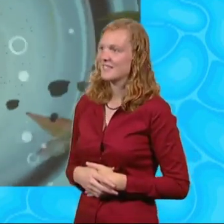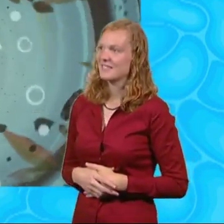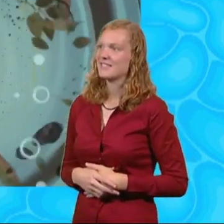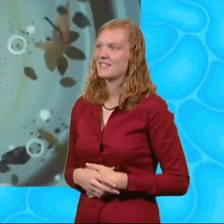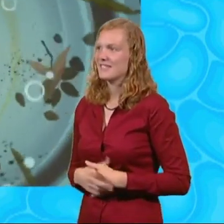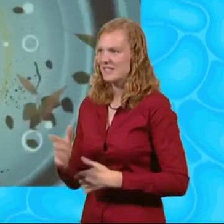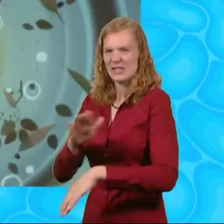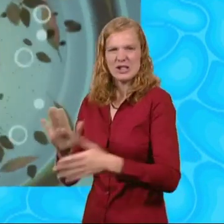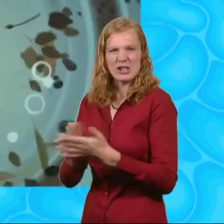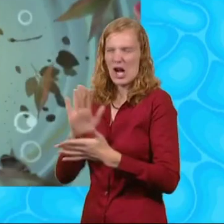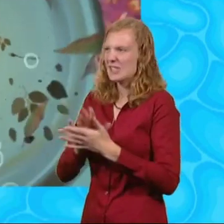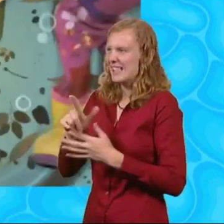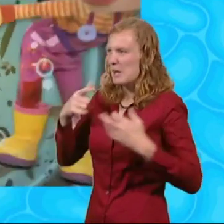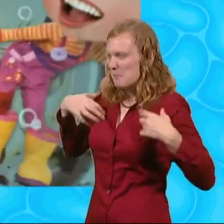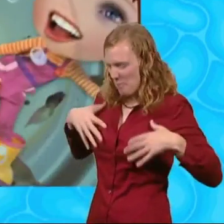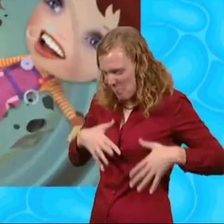Away